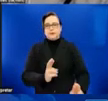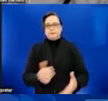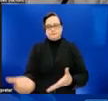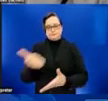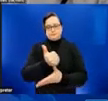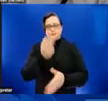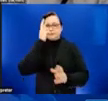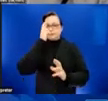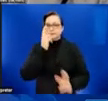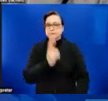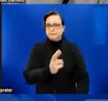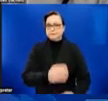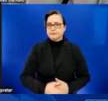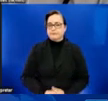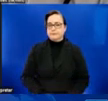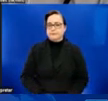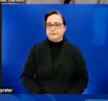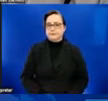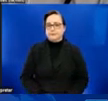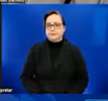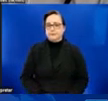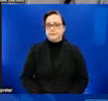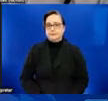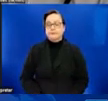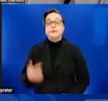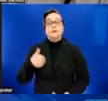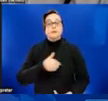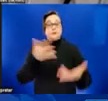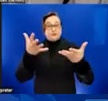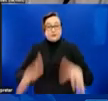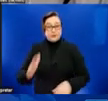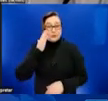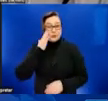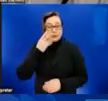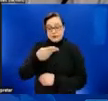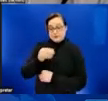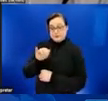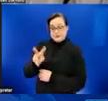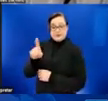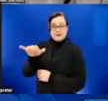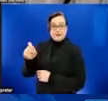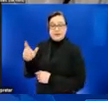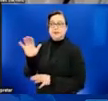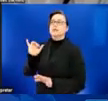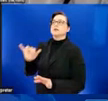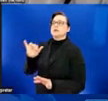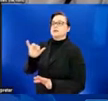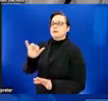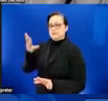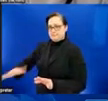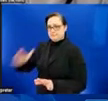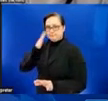As we have noted, we have learned from HIV and STI work that it is best to offer non-alarmist,